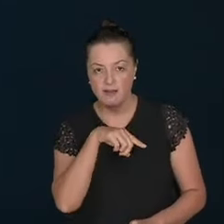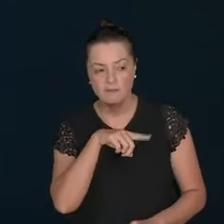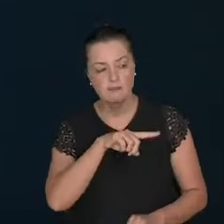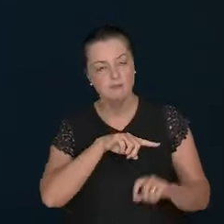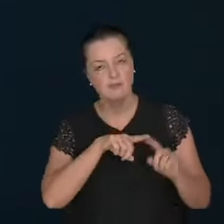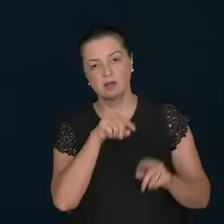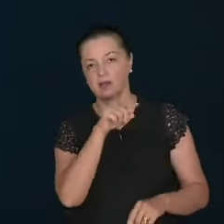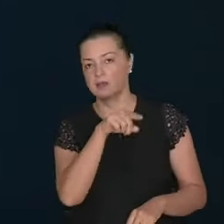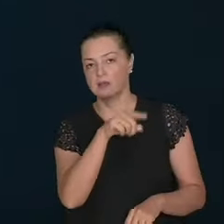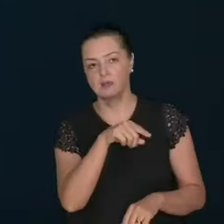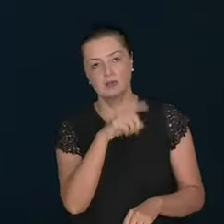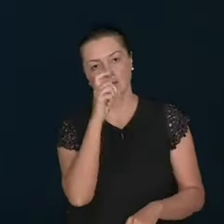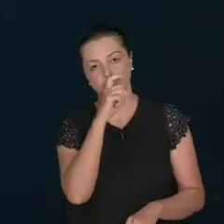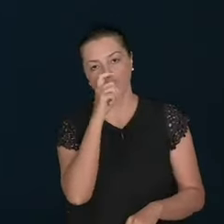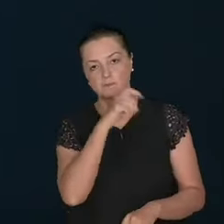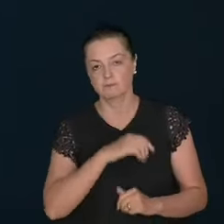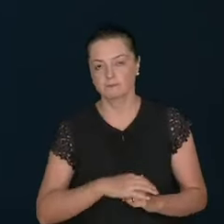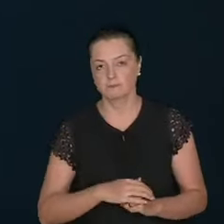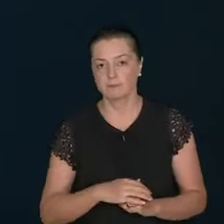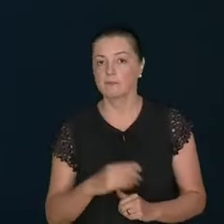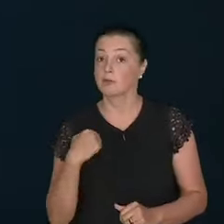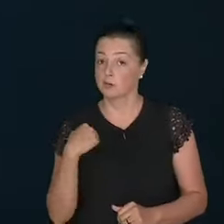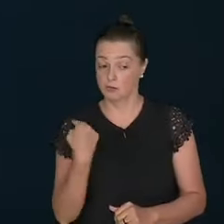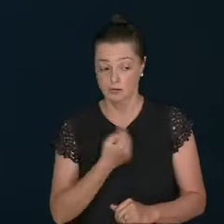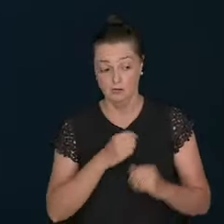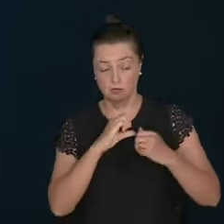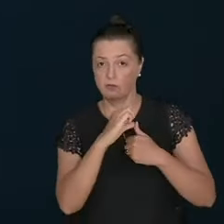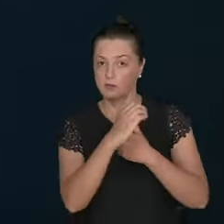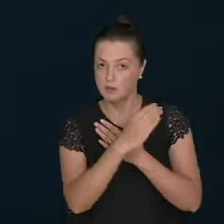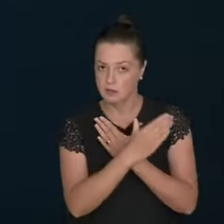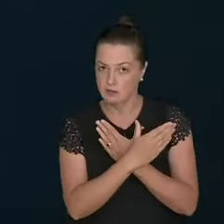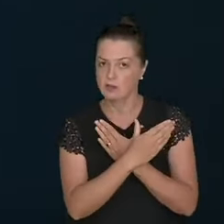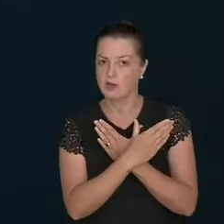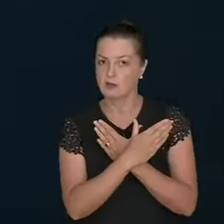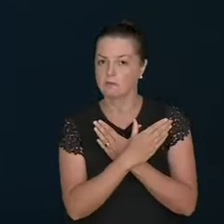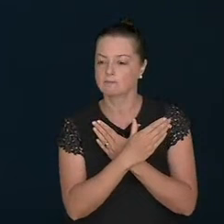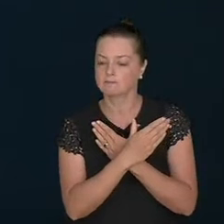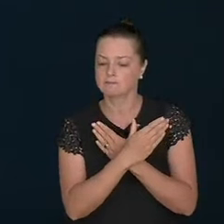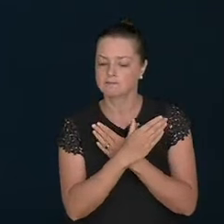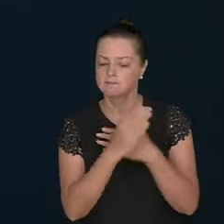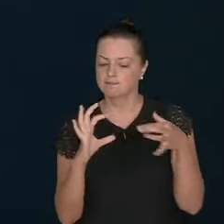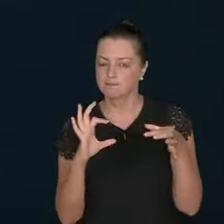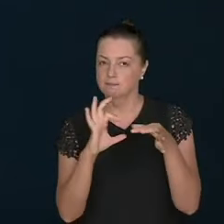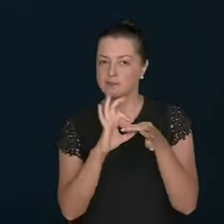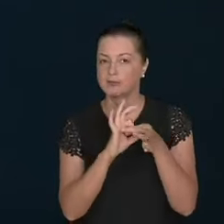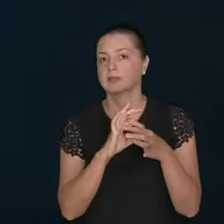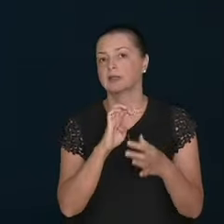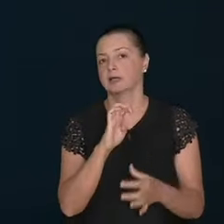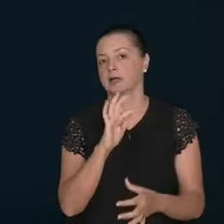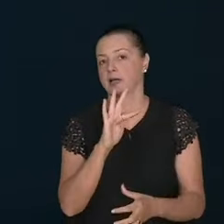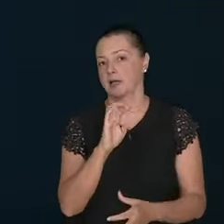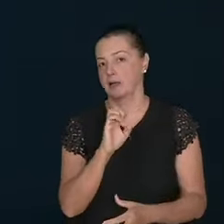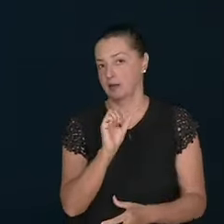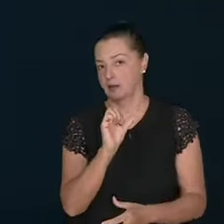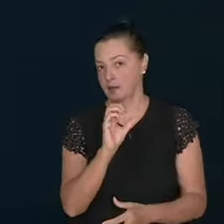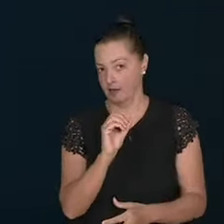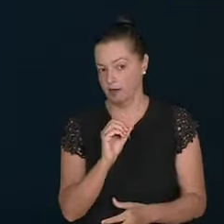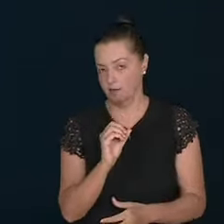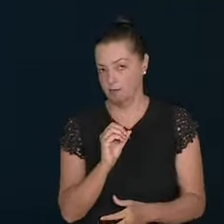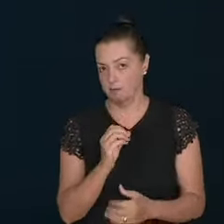say they were, but they were not. So the universal church fits perfectly in this text. Yes.